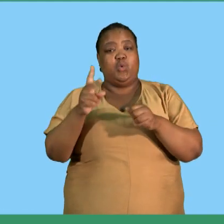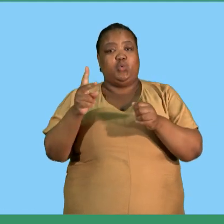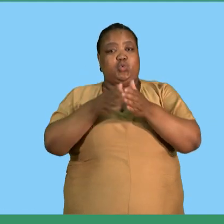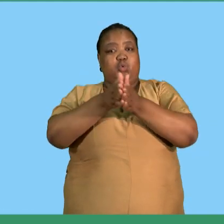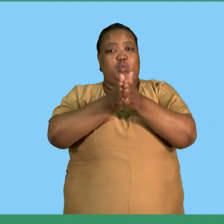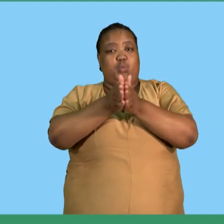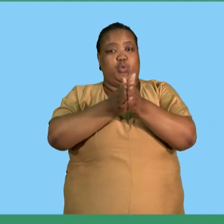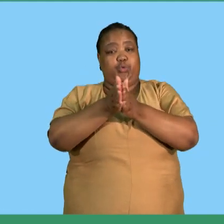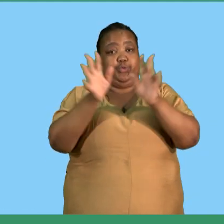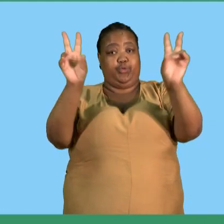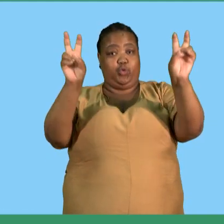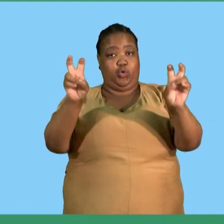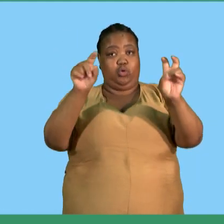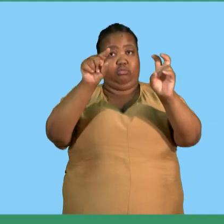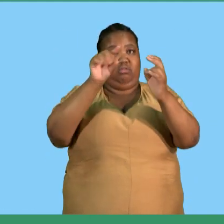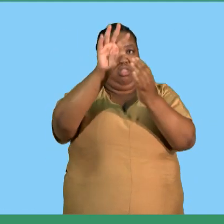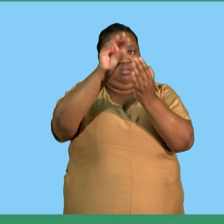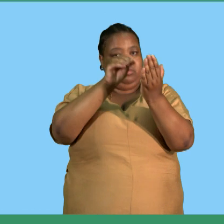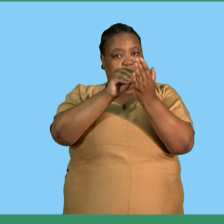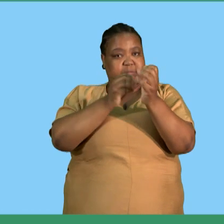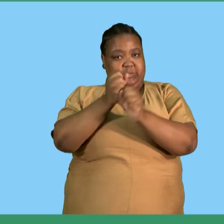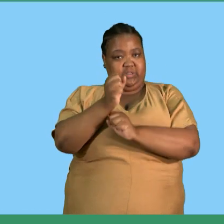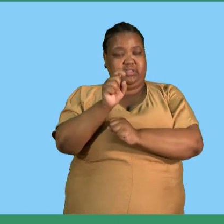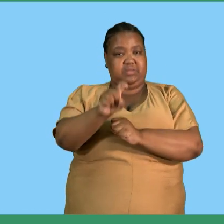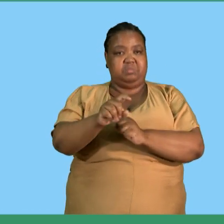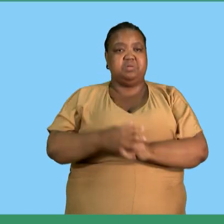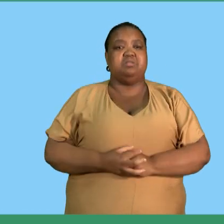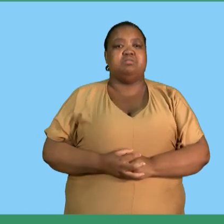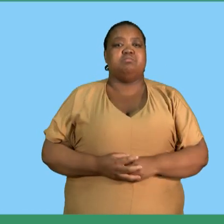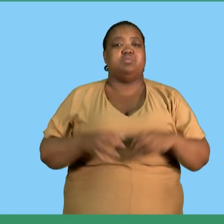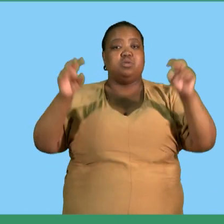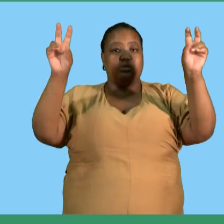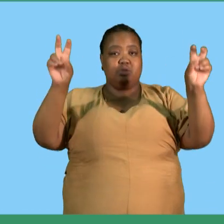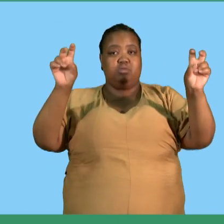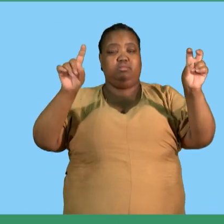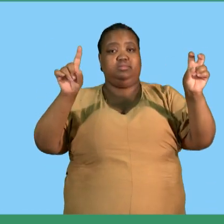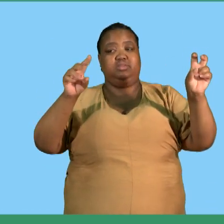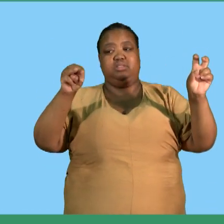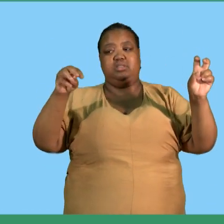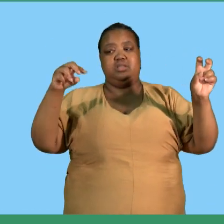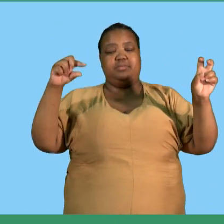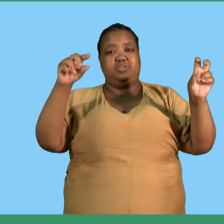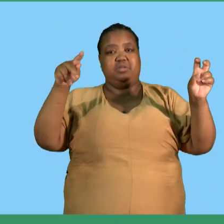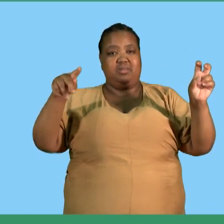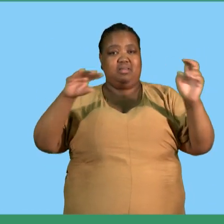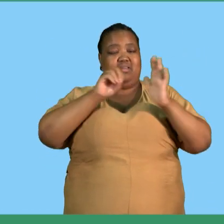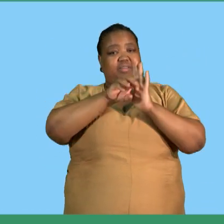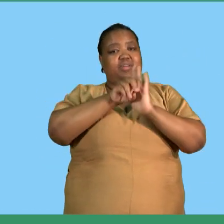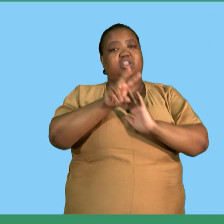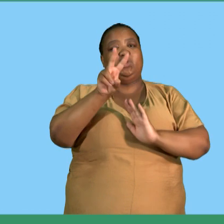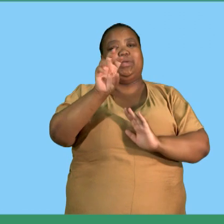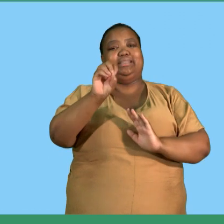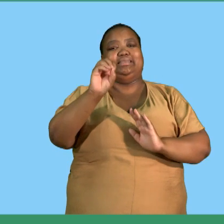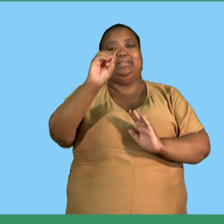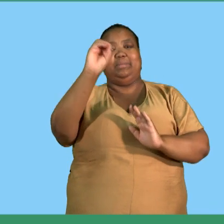motivate by quoting from the scenario so the quotation goes as follows mgp advertised a